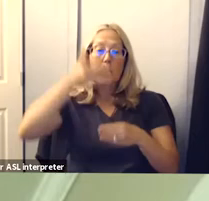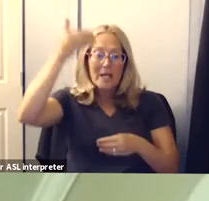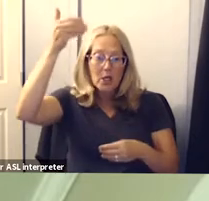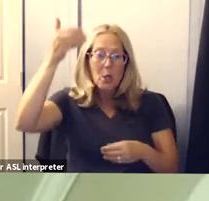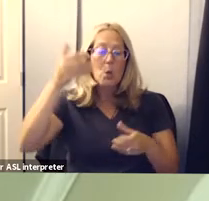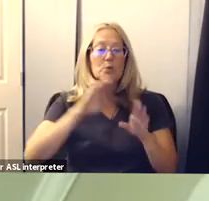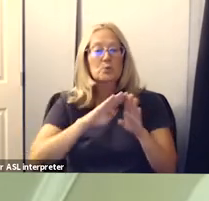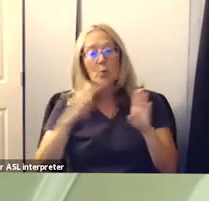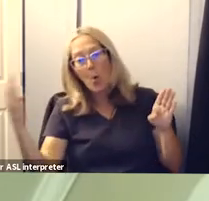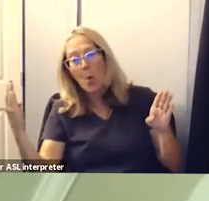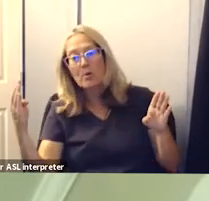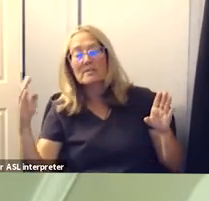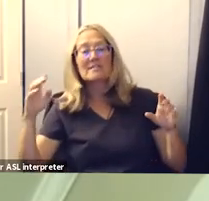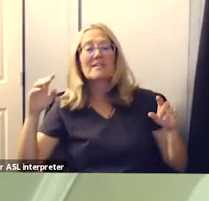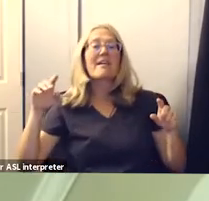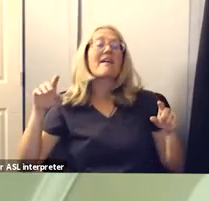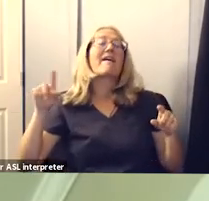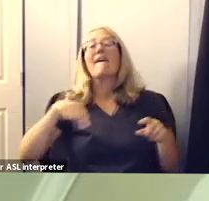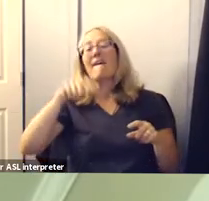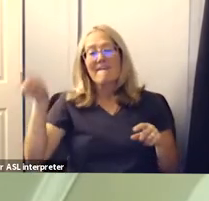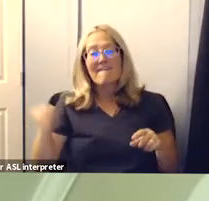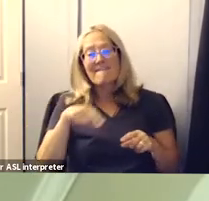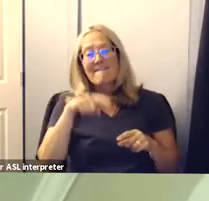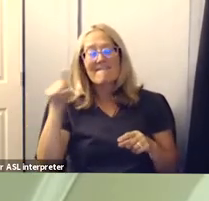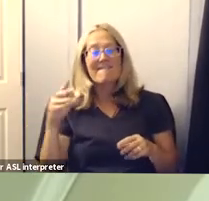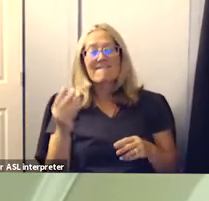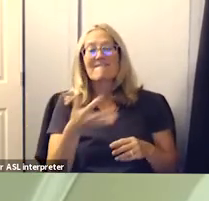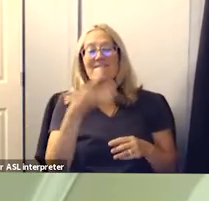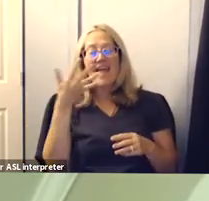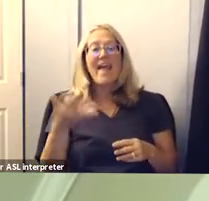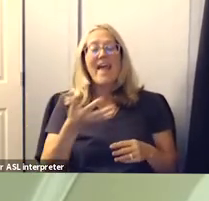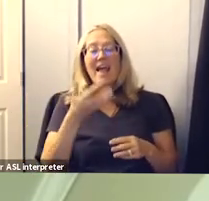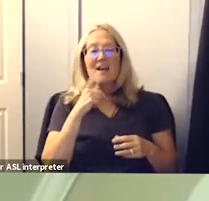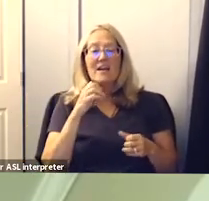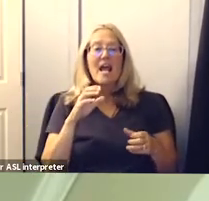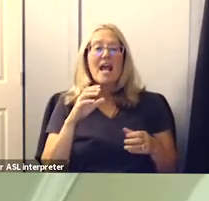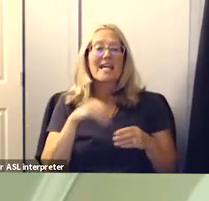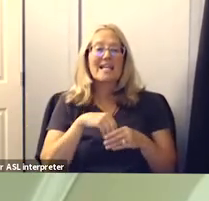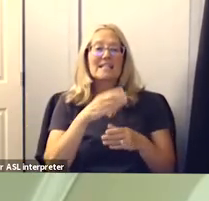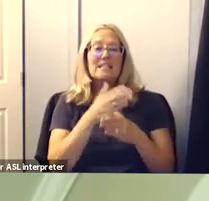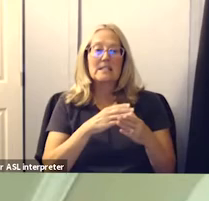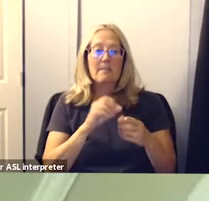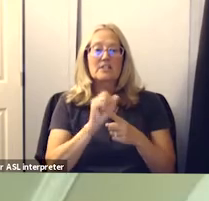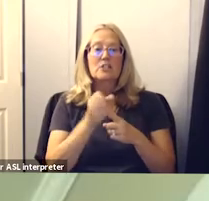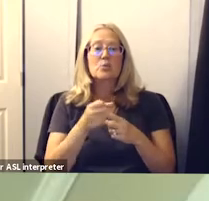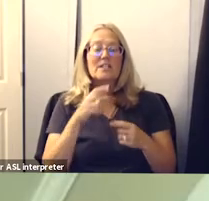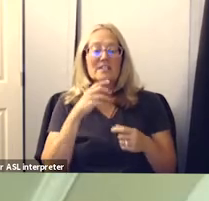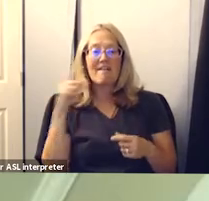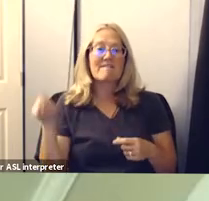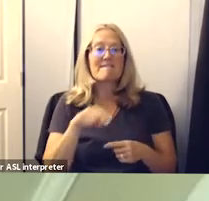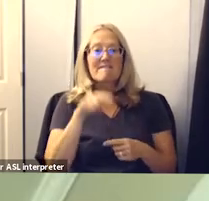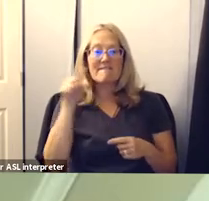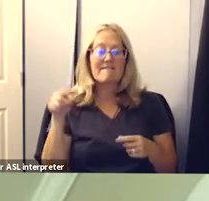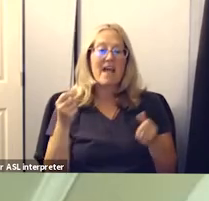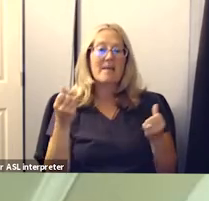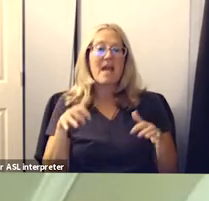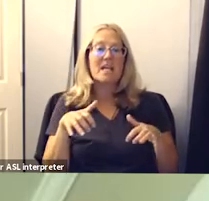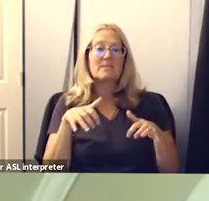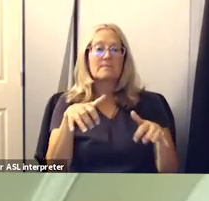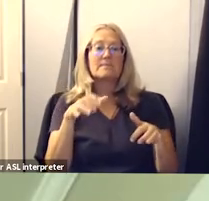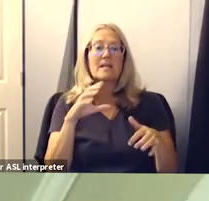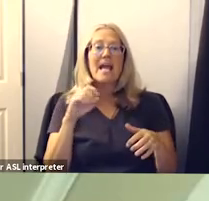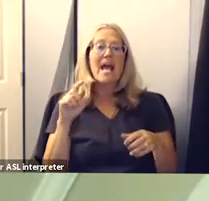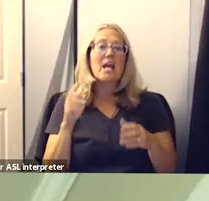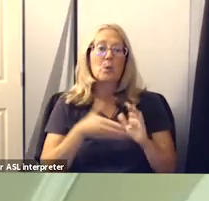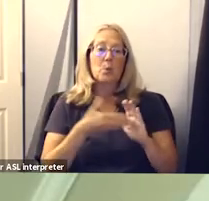fans have been provided for all classrooms and in many cases there are numerous fans uh the hvac systems with fans are all